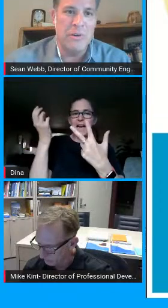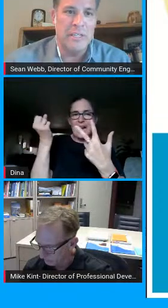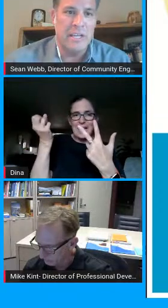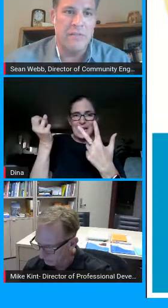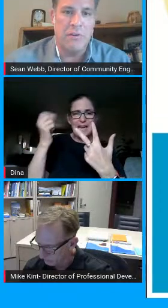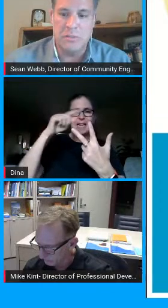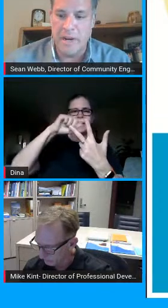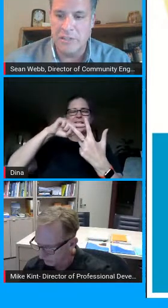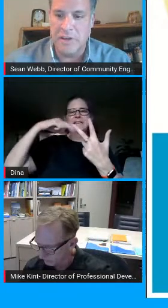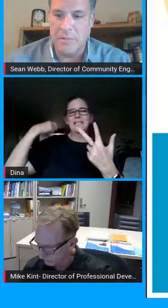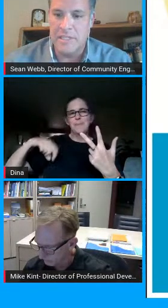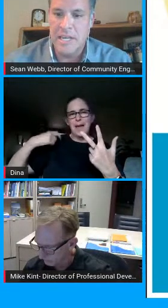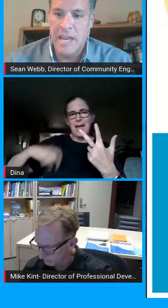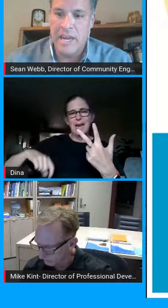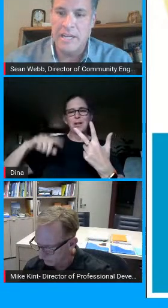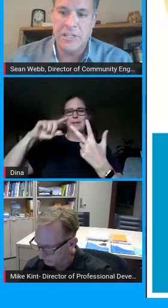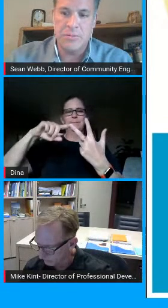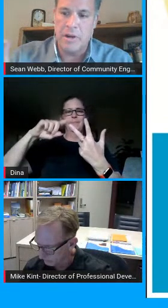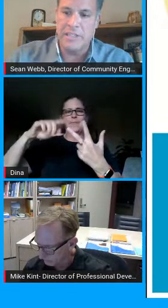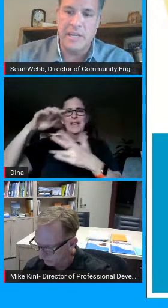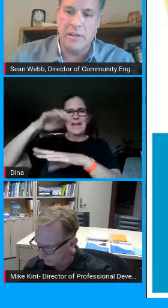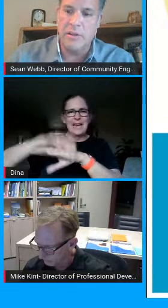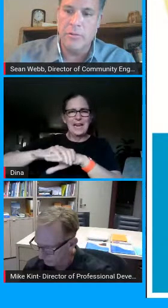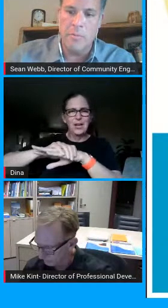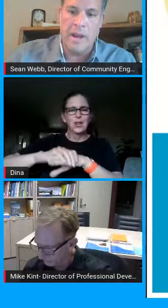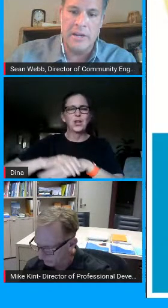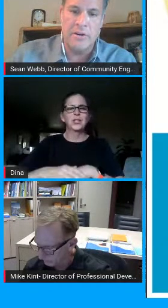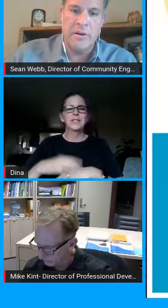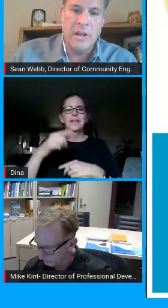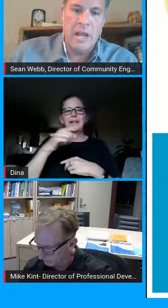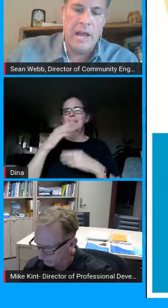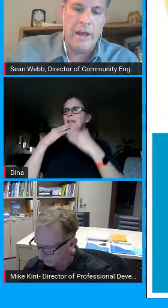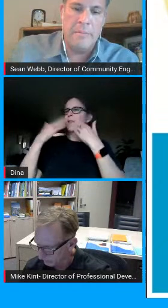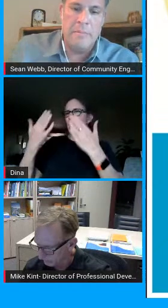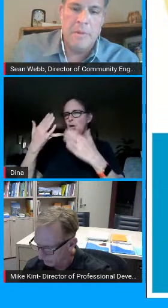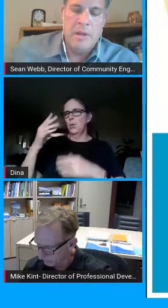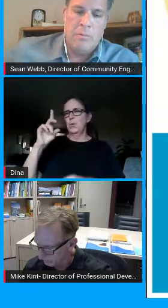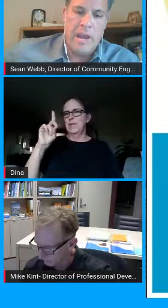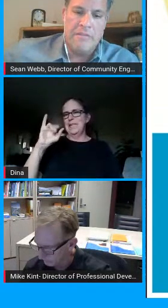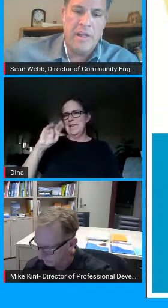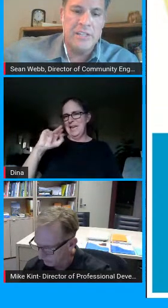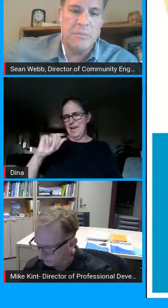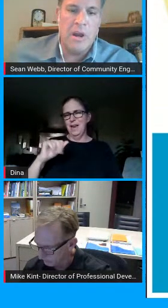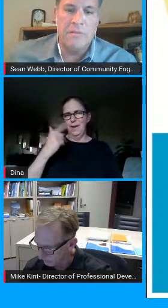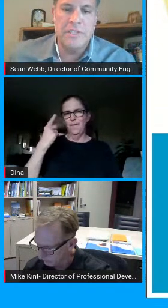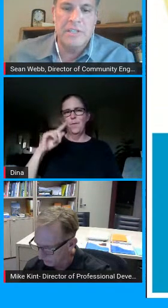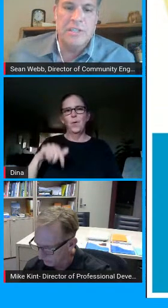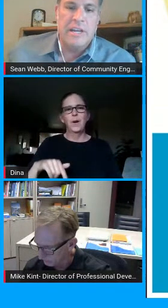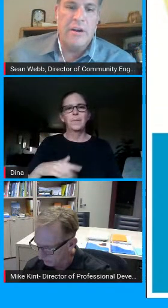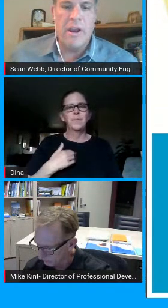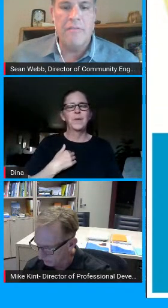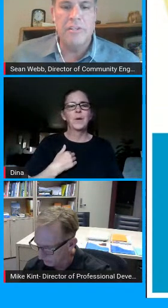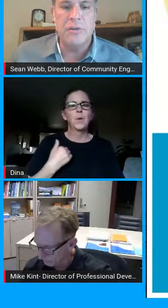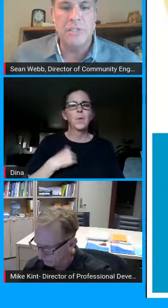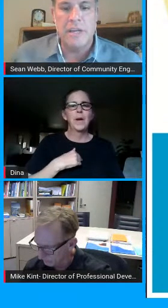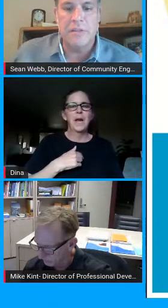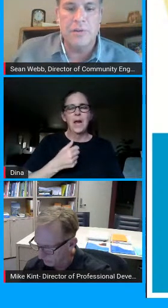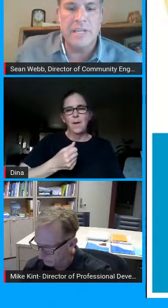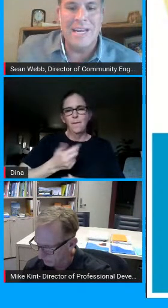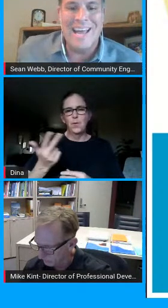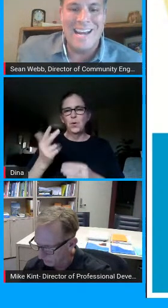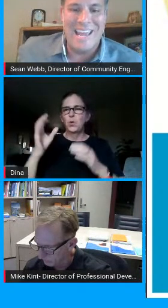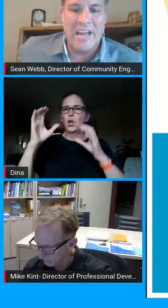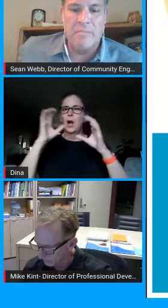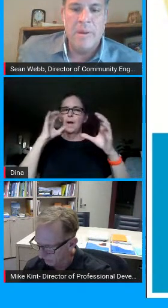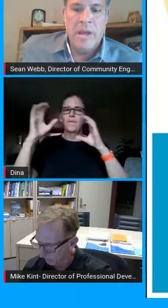background who's translating for our spanish families and i just want to send a little reminder um we have classroom conversations that air every tuesday